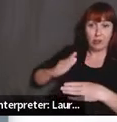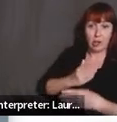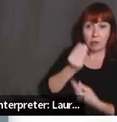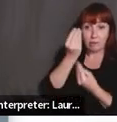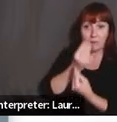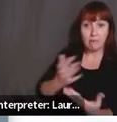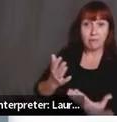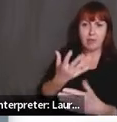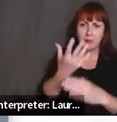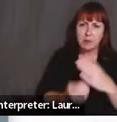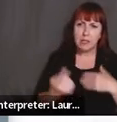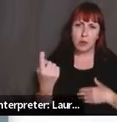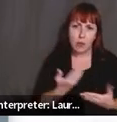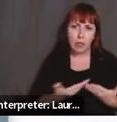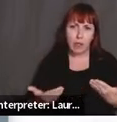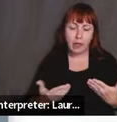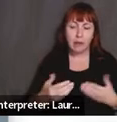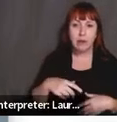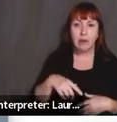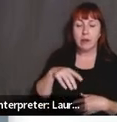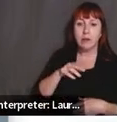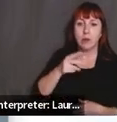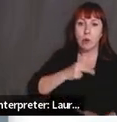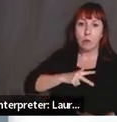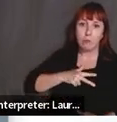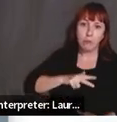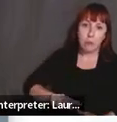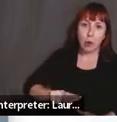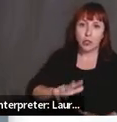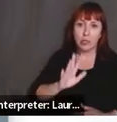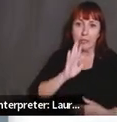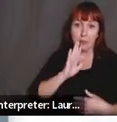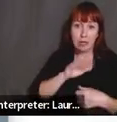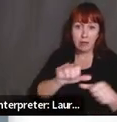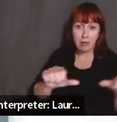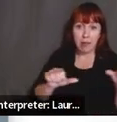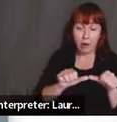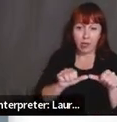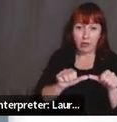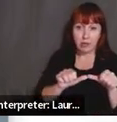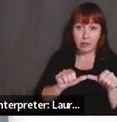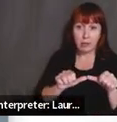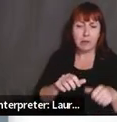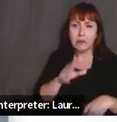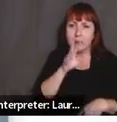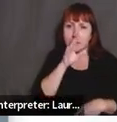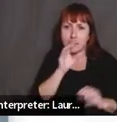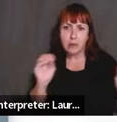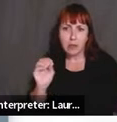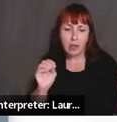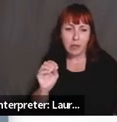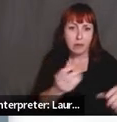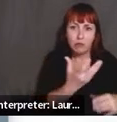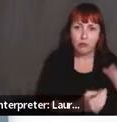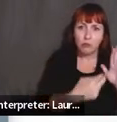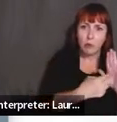people of color in Portuguese speaking areas, she's going to mention that if they overrepresented people of color in sports and not in other